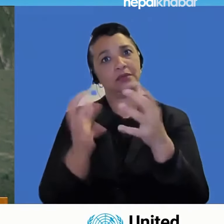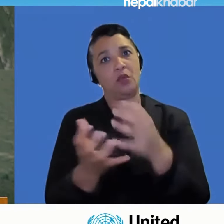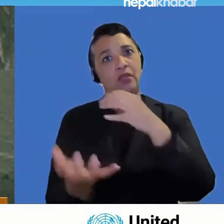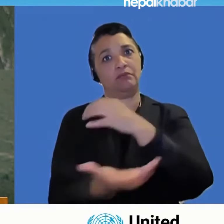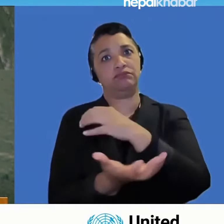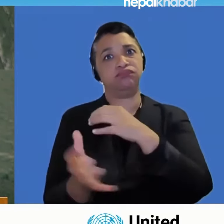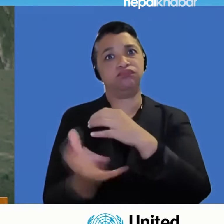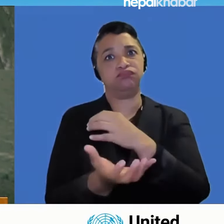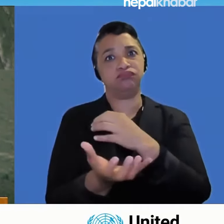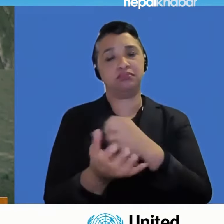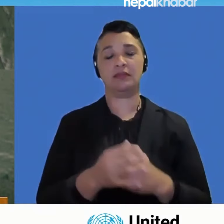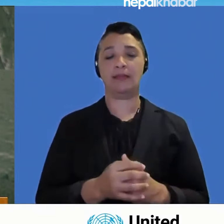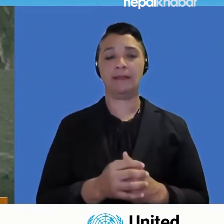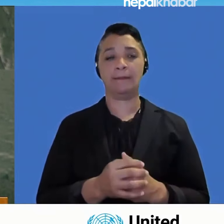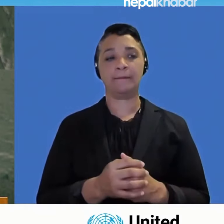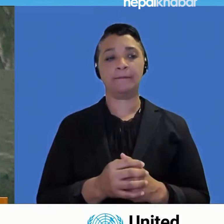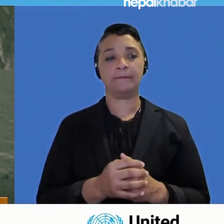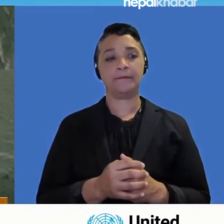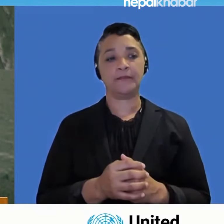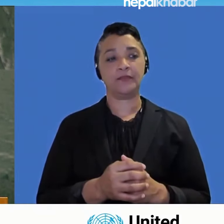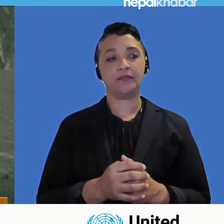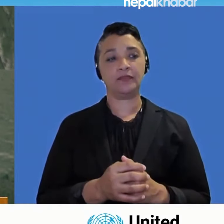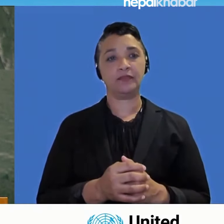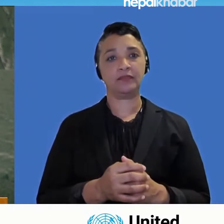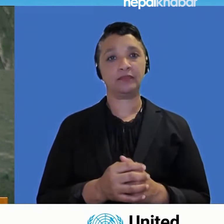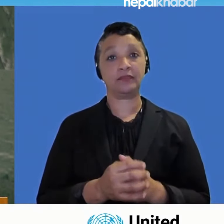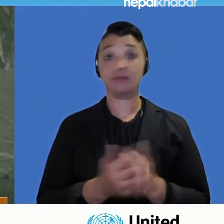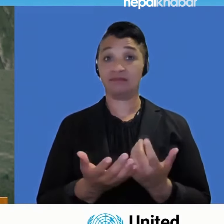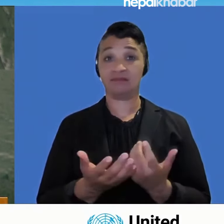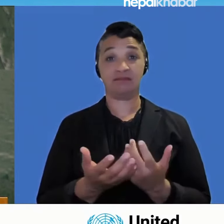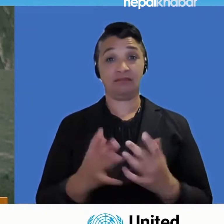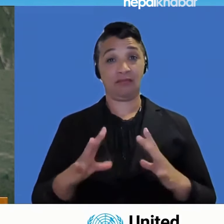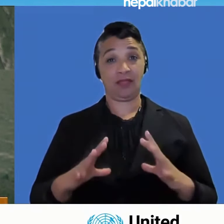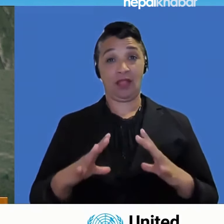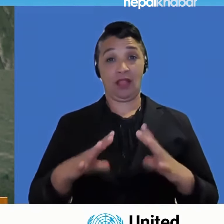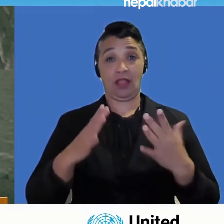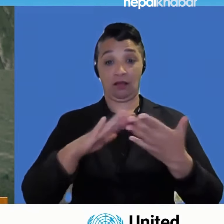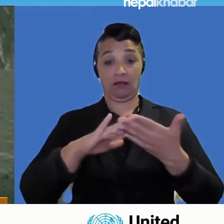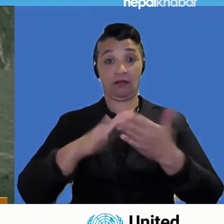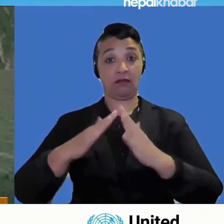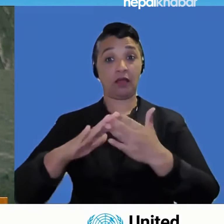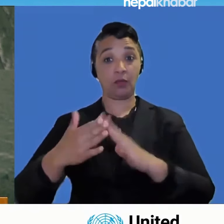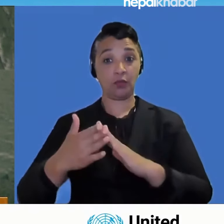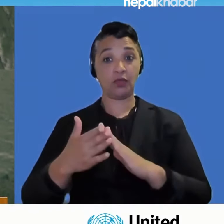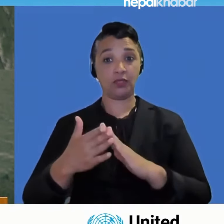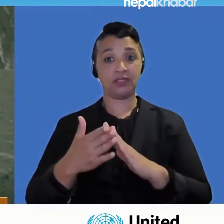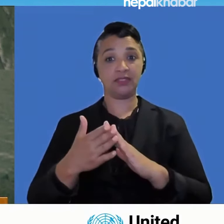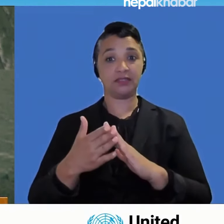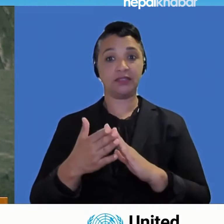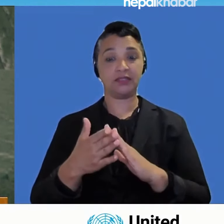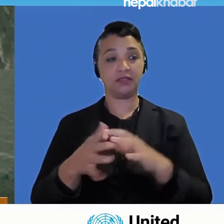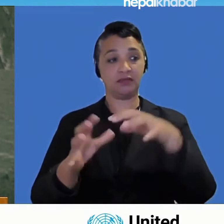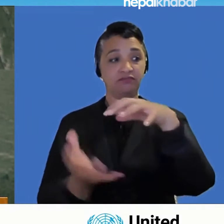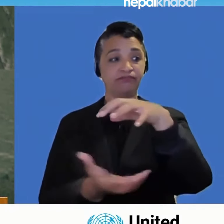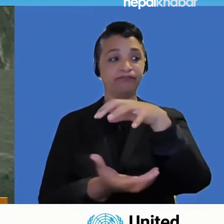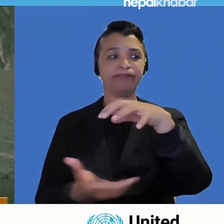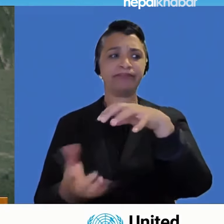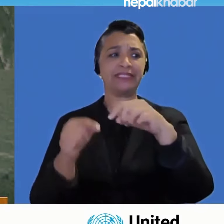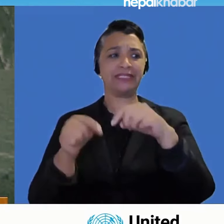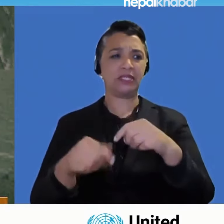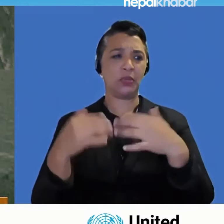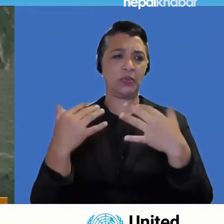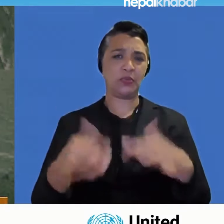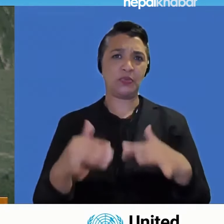are frustrated by the continuation of these civil structural impediments and climate